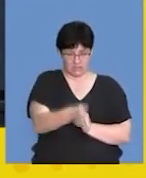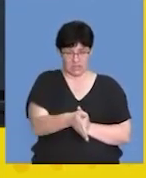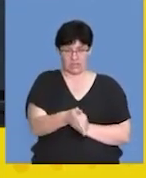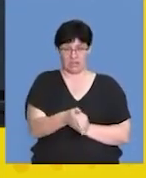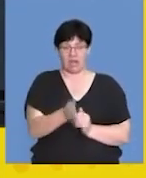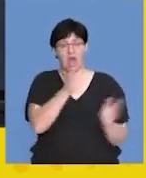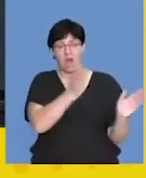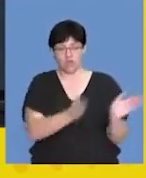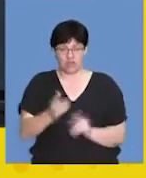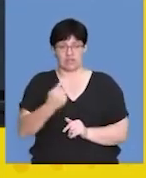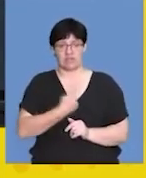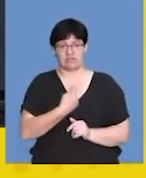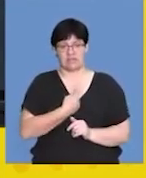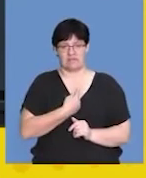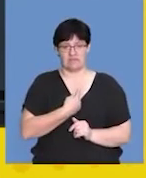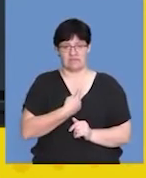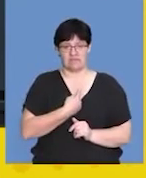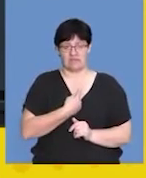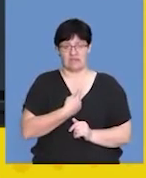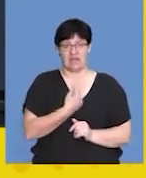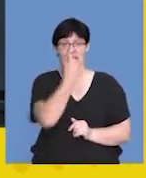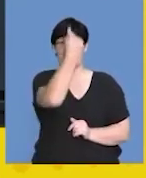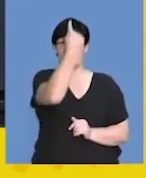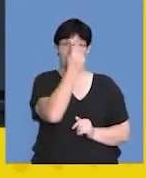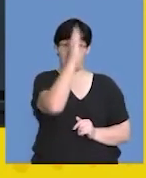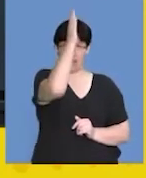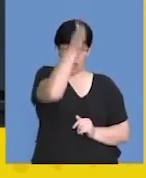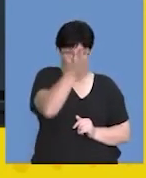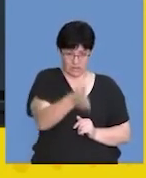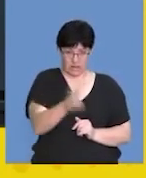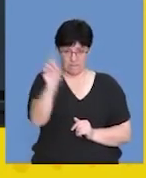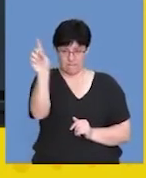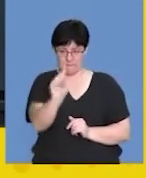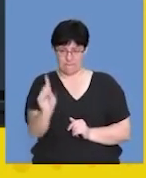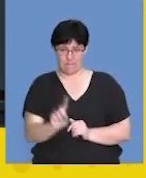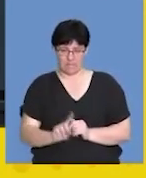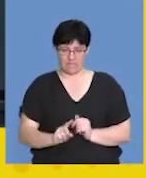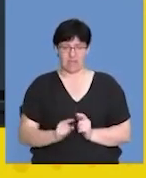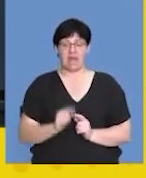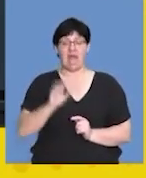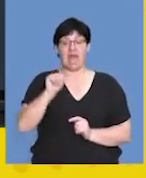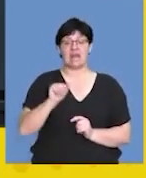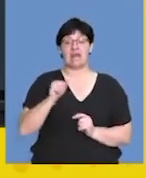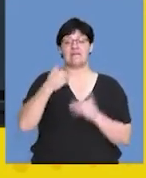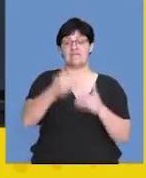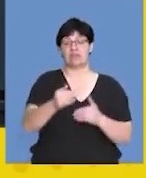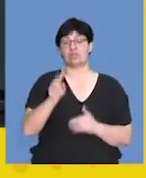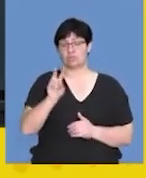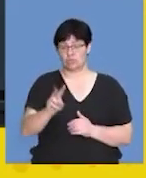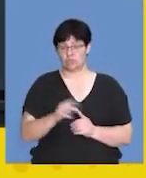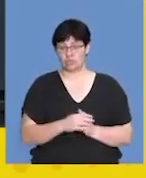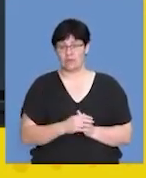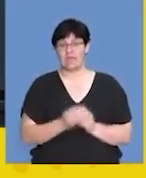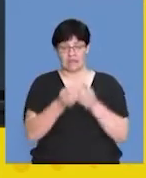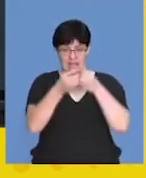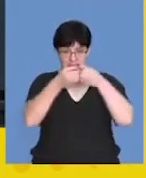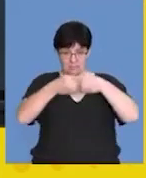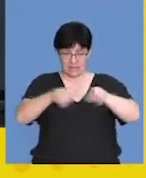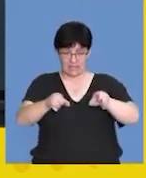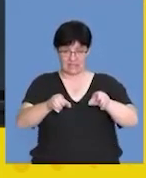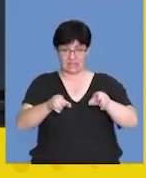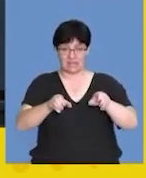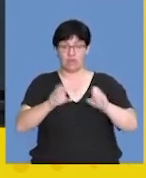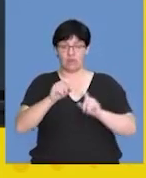arranging themselves as single chromosomes along the equator. During anaphase 2, we know that the centromere splits, the